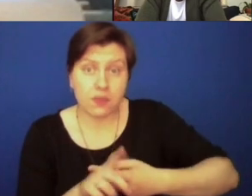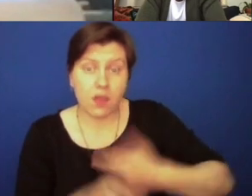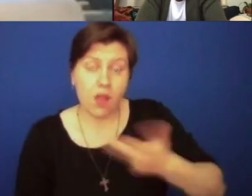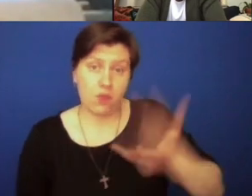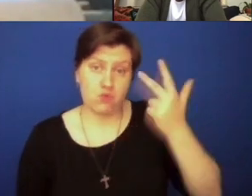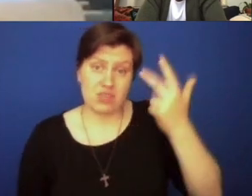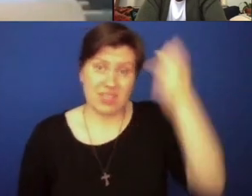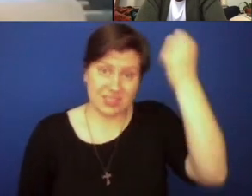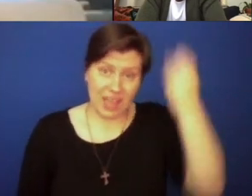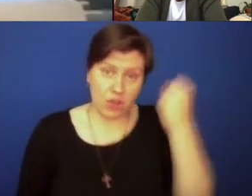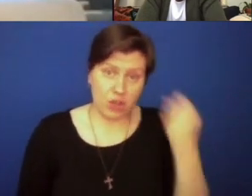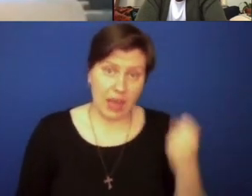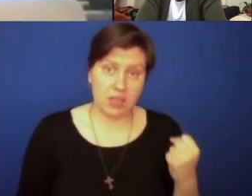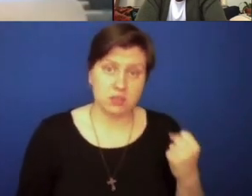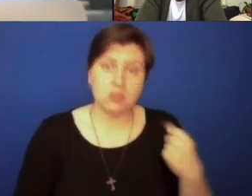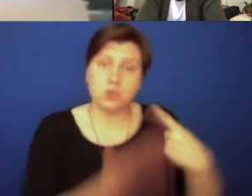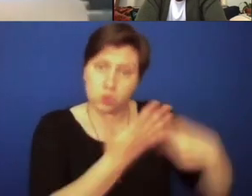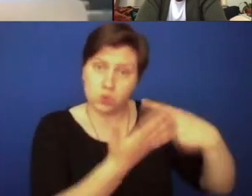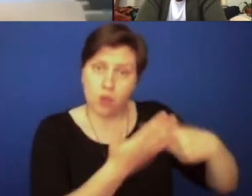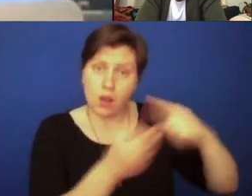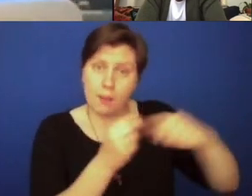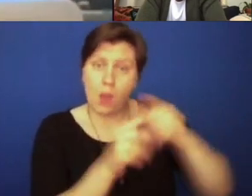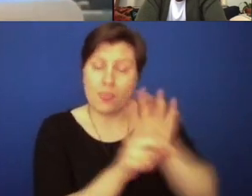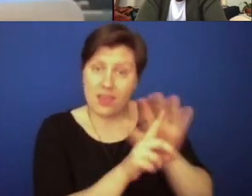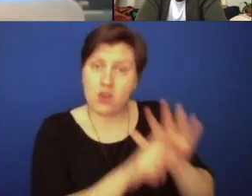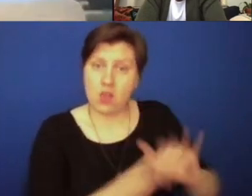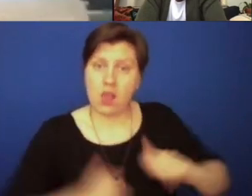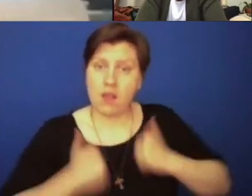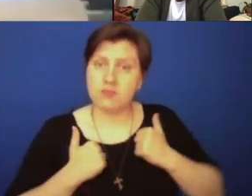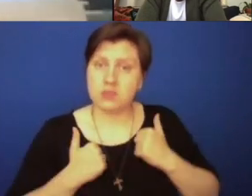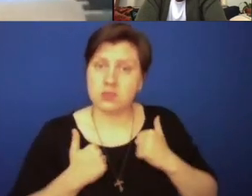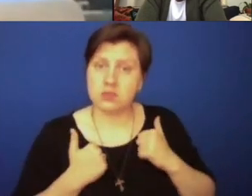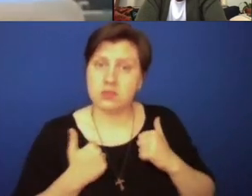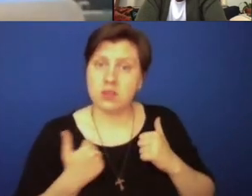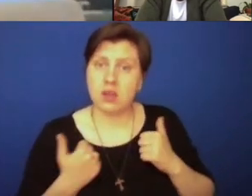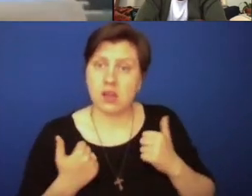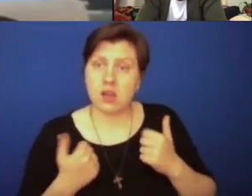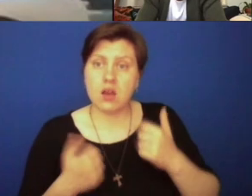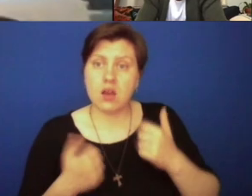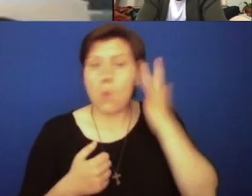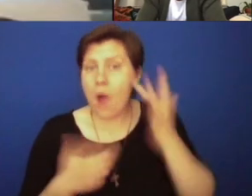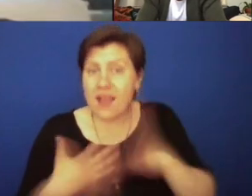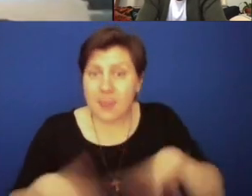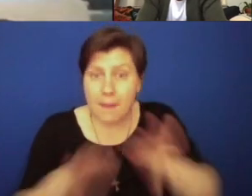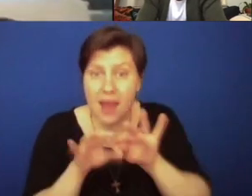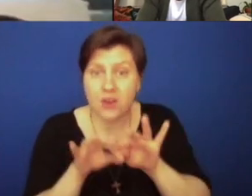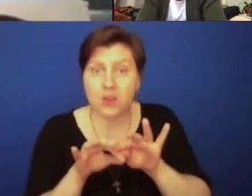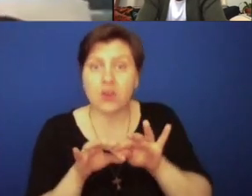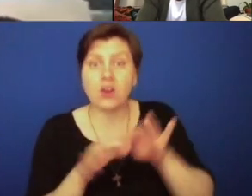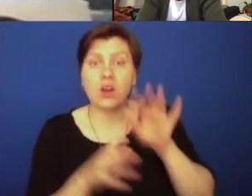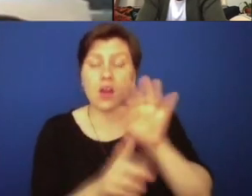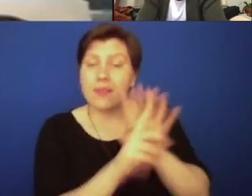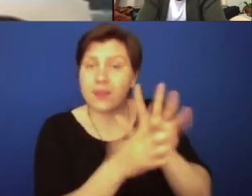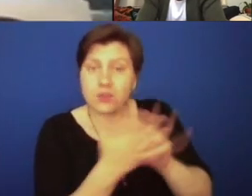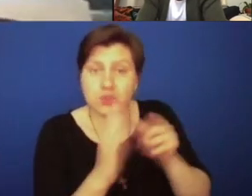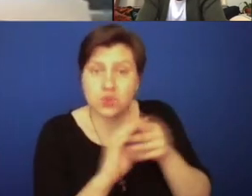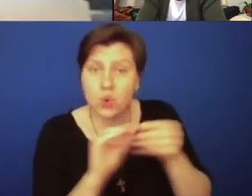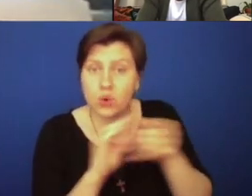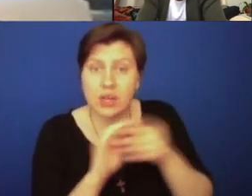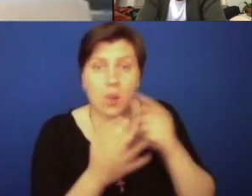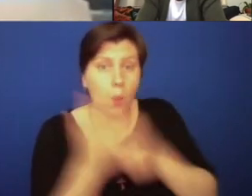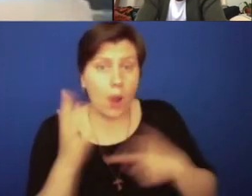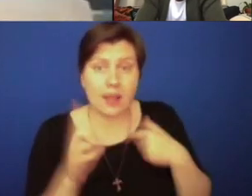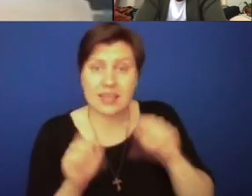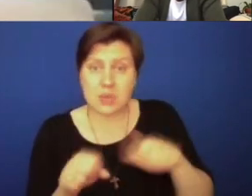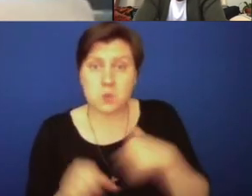Saturdays, to talk about each of their lives. You know, why they matter, you know, what can we learn from their story, and how can we